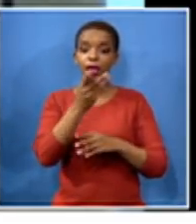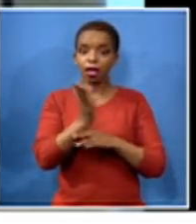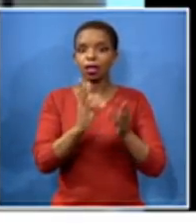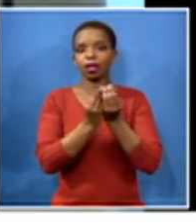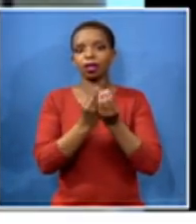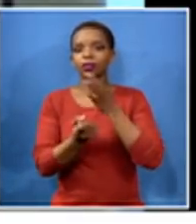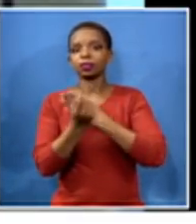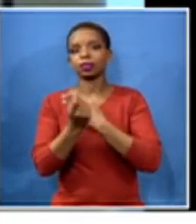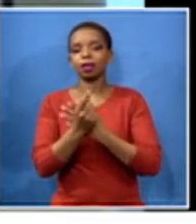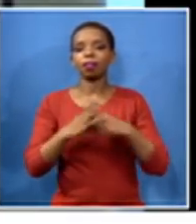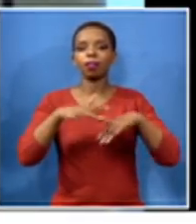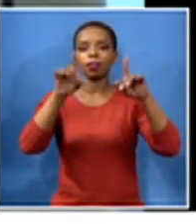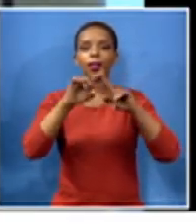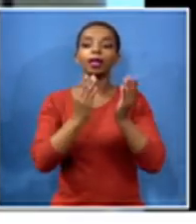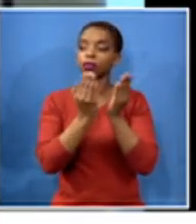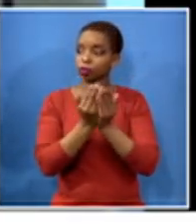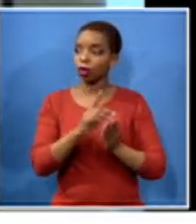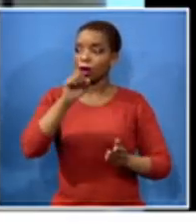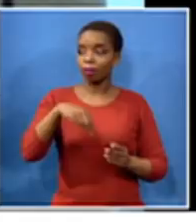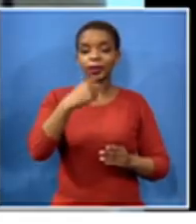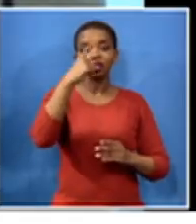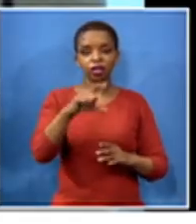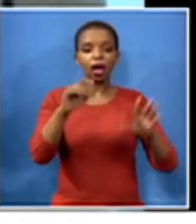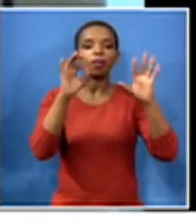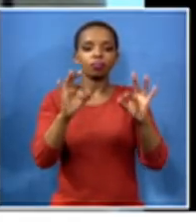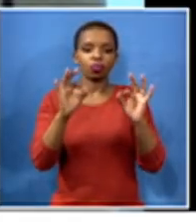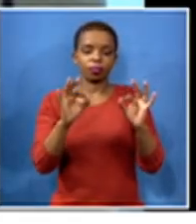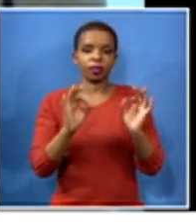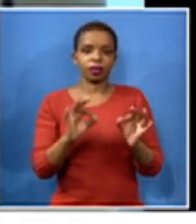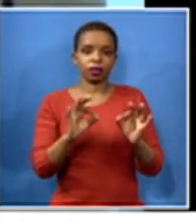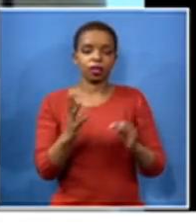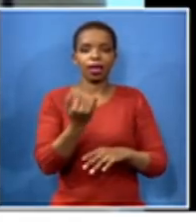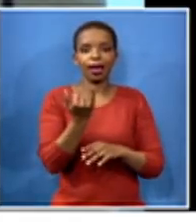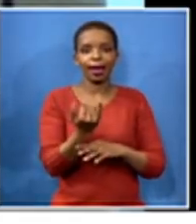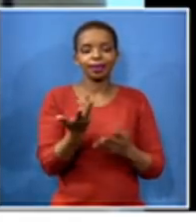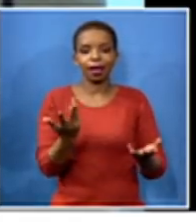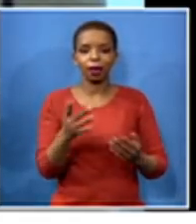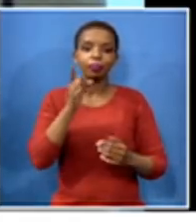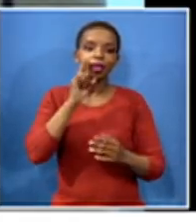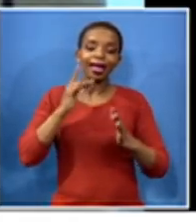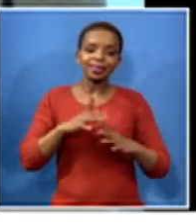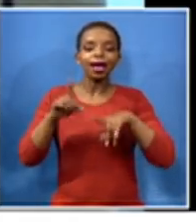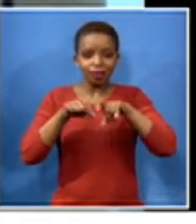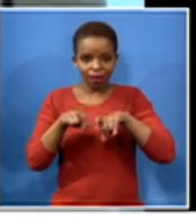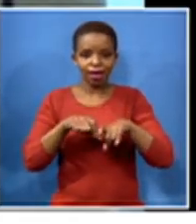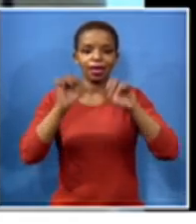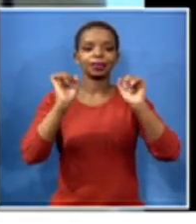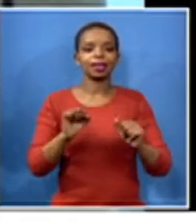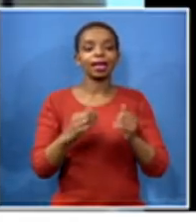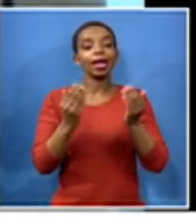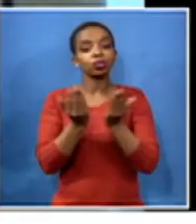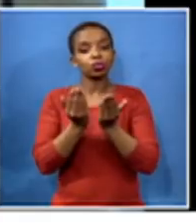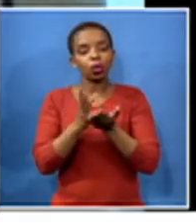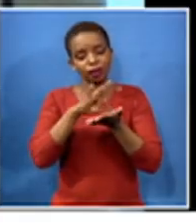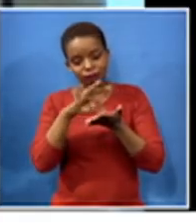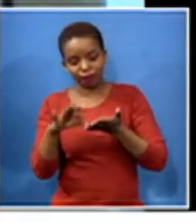properly and that the persons that can be most easily affected like the teachers are indeed tested that the school is cleaned properly and